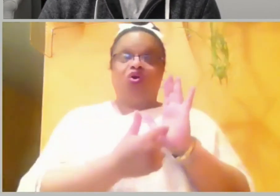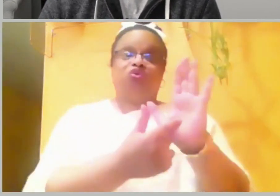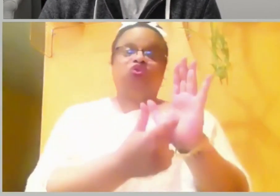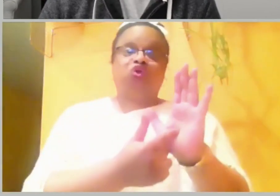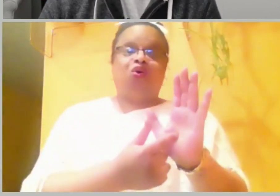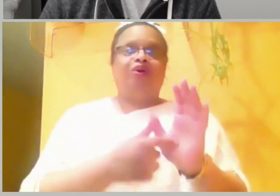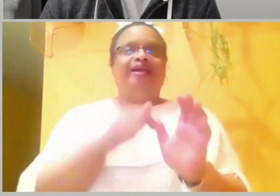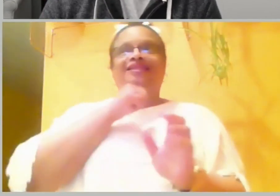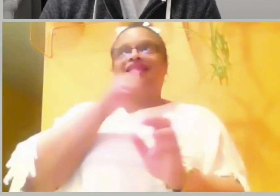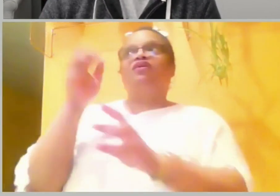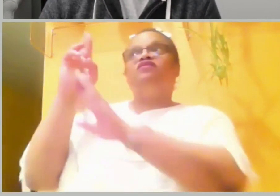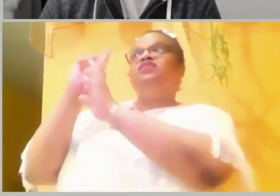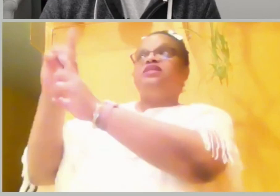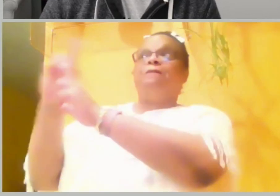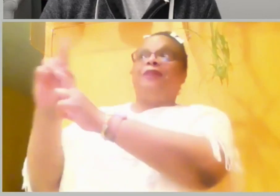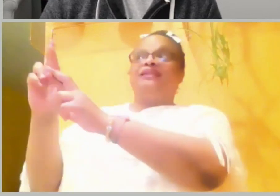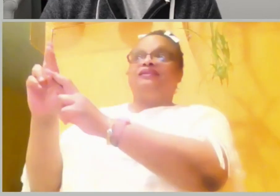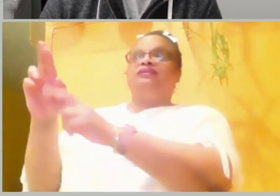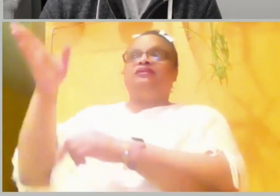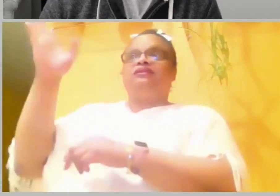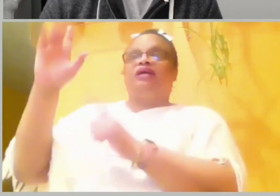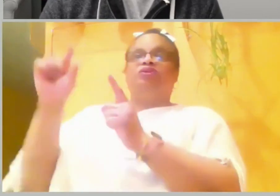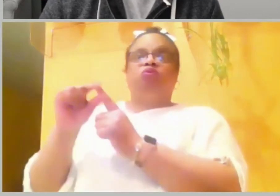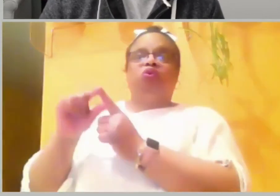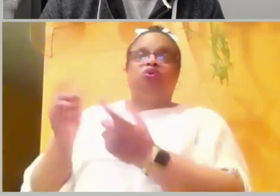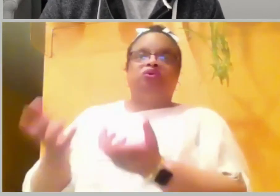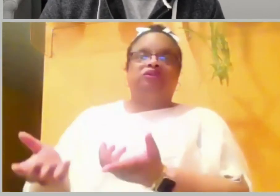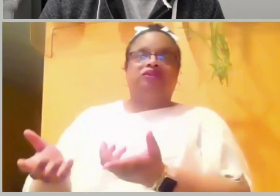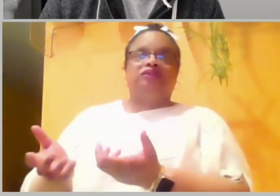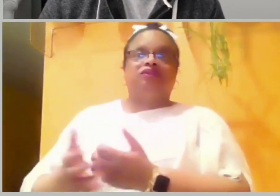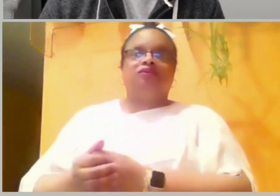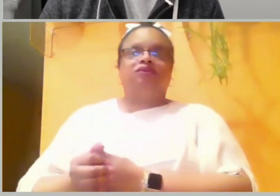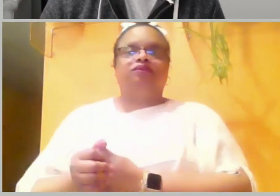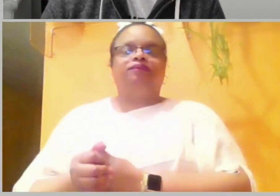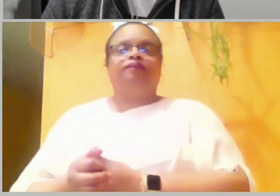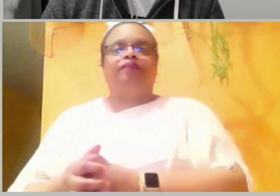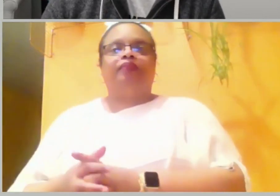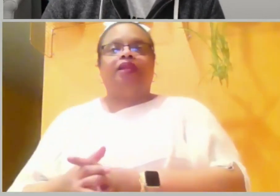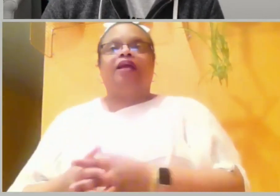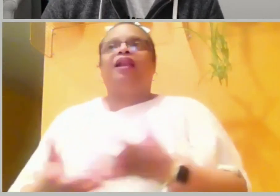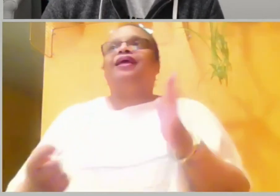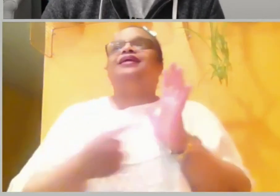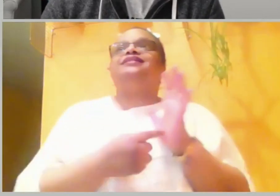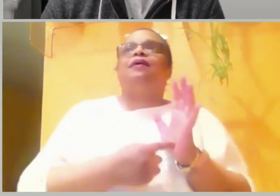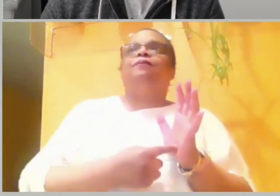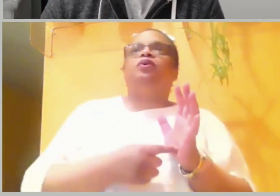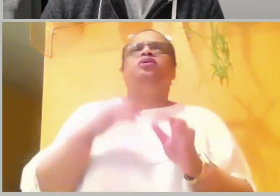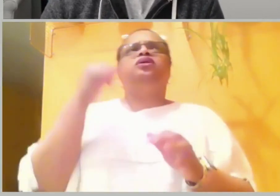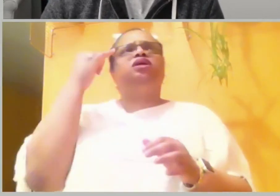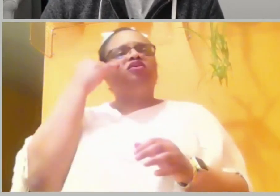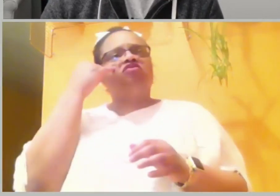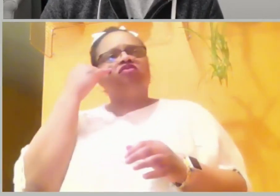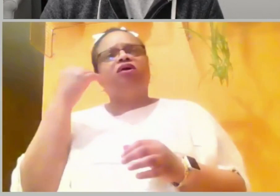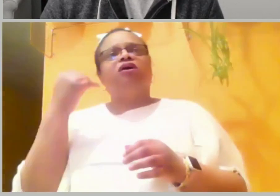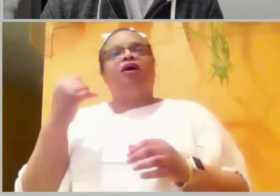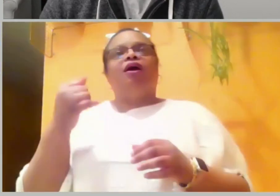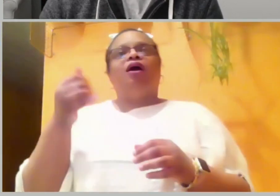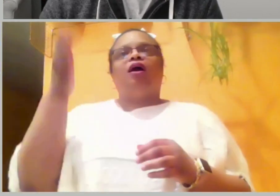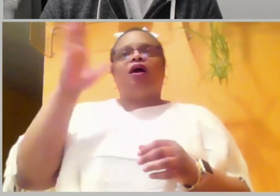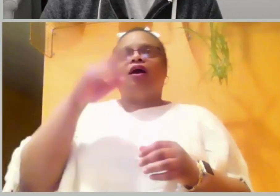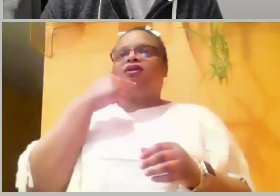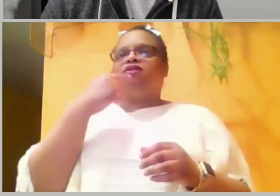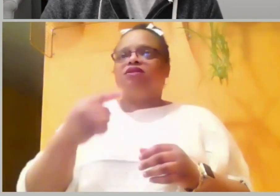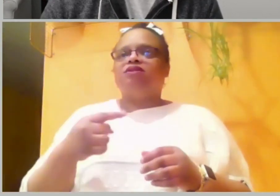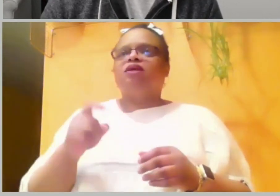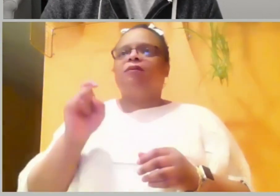God by disregarding Sunday as if it were like any other day. Treating God as if he were some friend of yours who you can